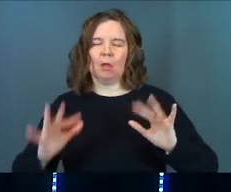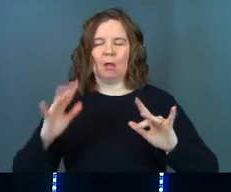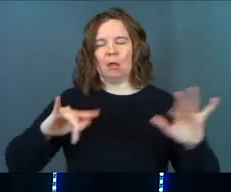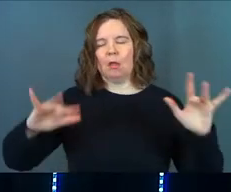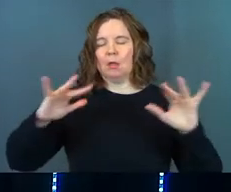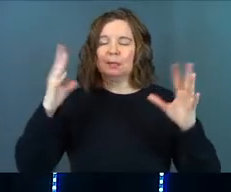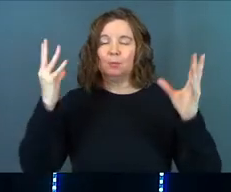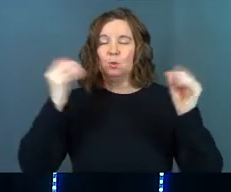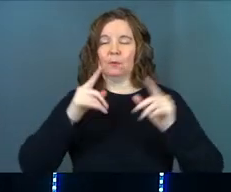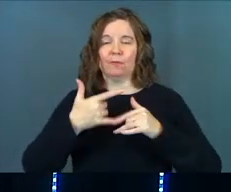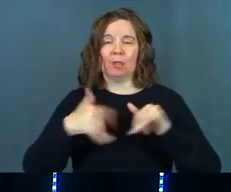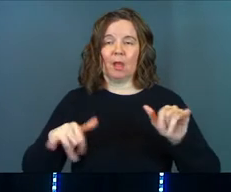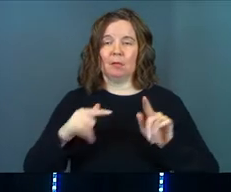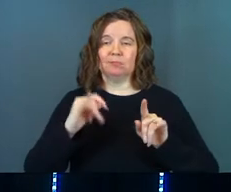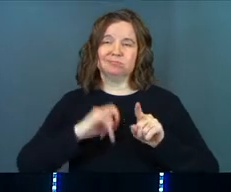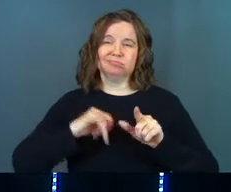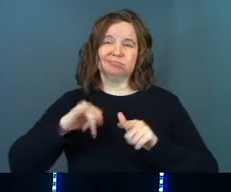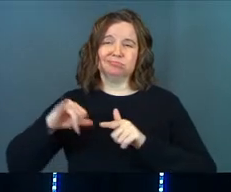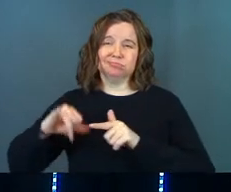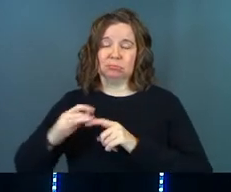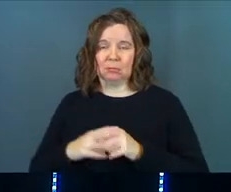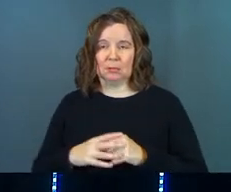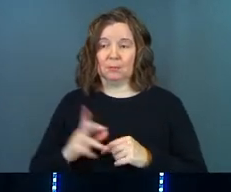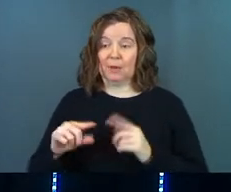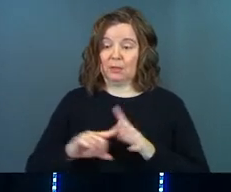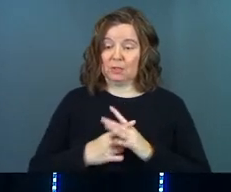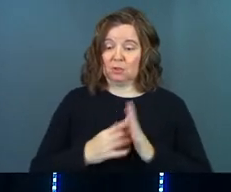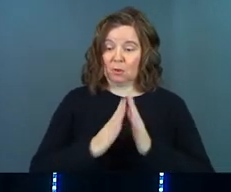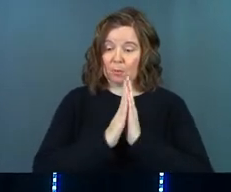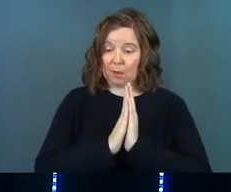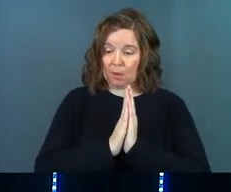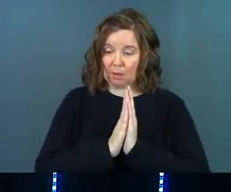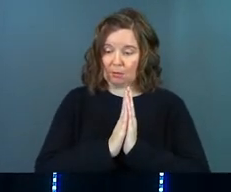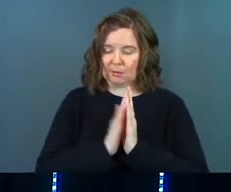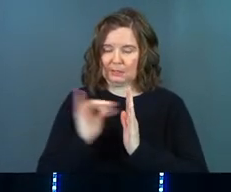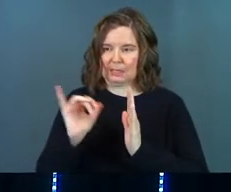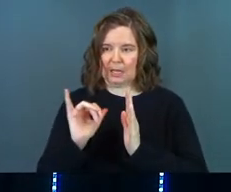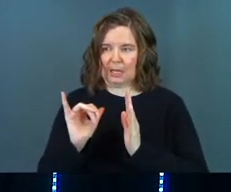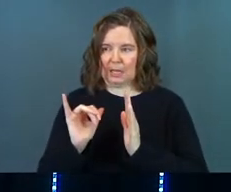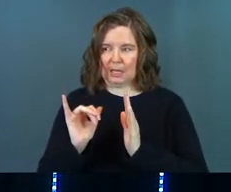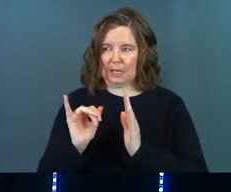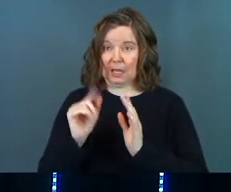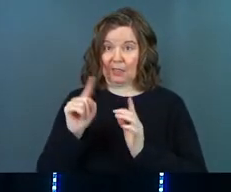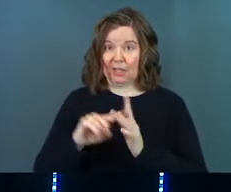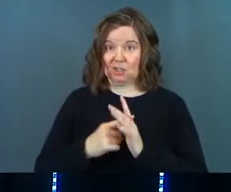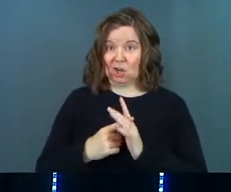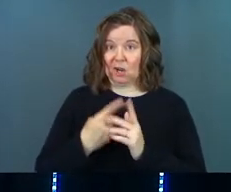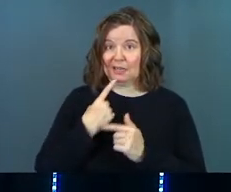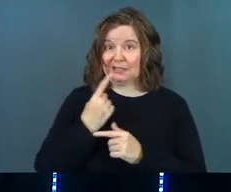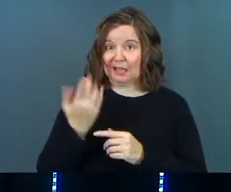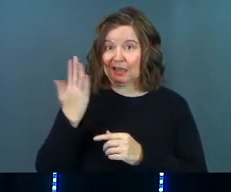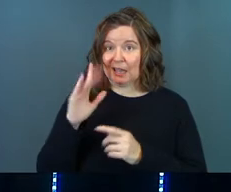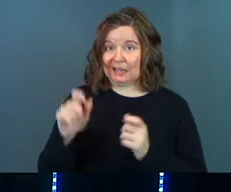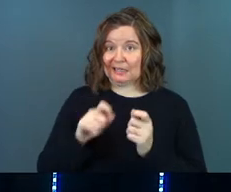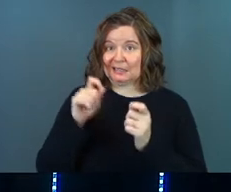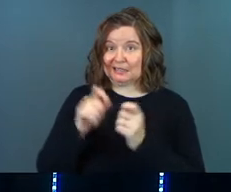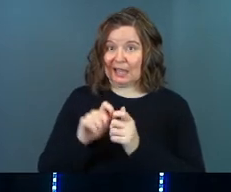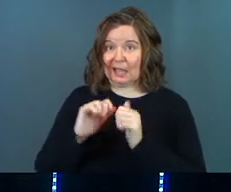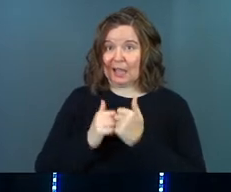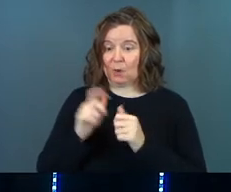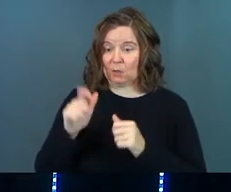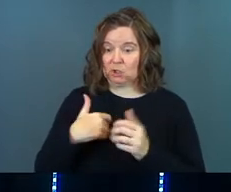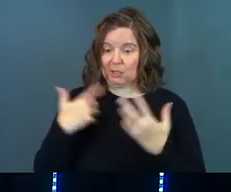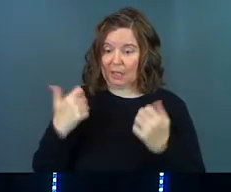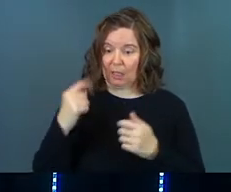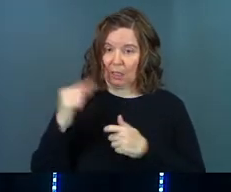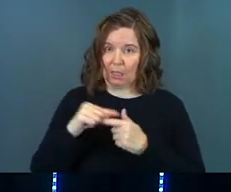it's just, it's beautiful poetry, right? But as they start to pray, it's like they start telling God exactly how